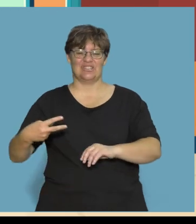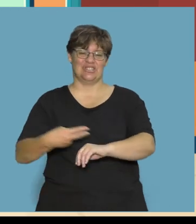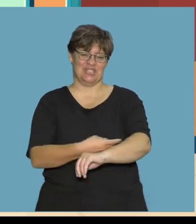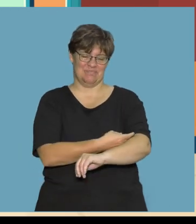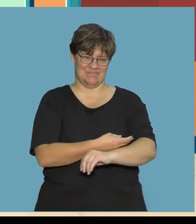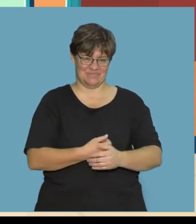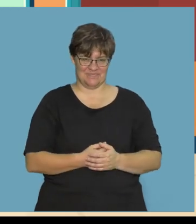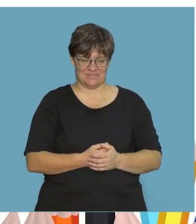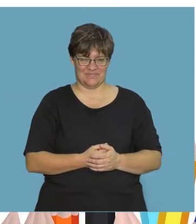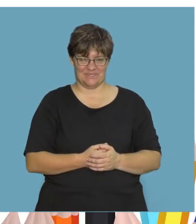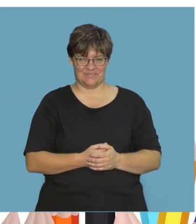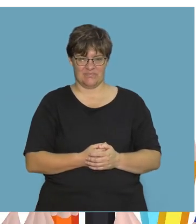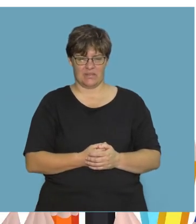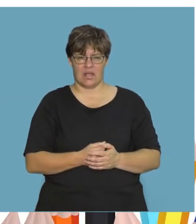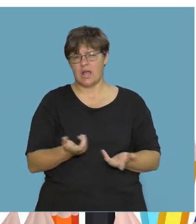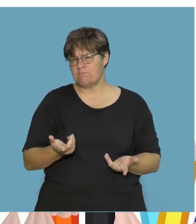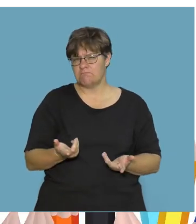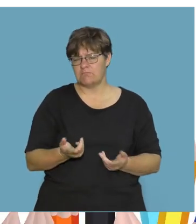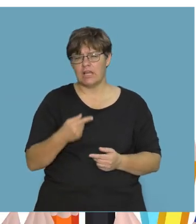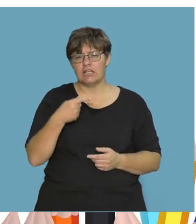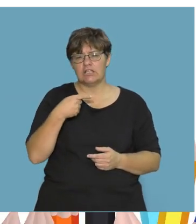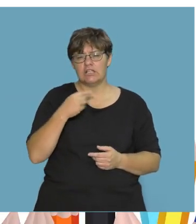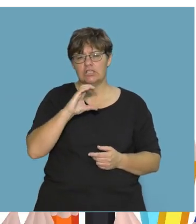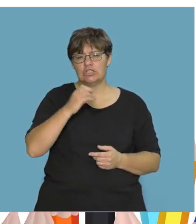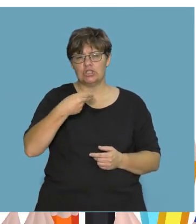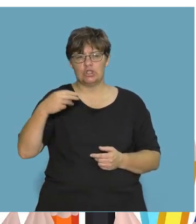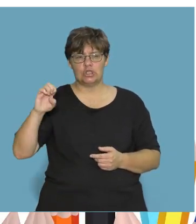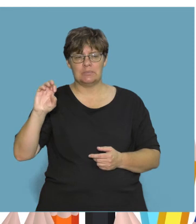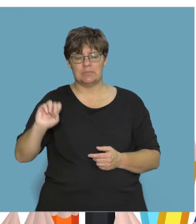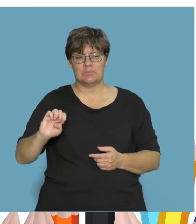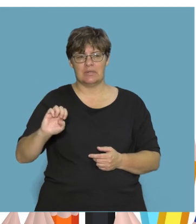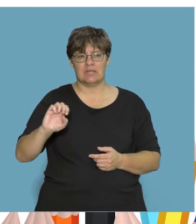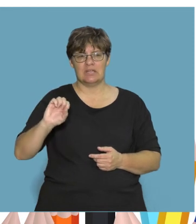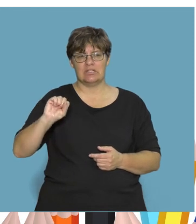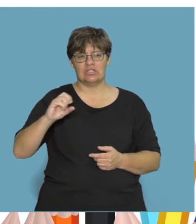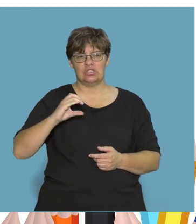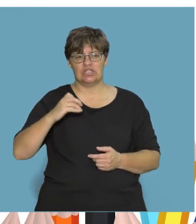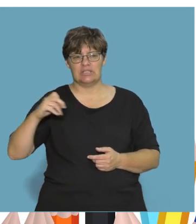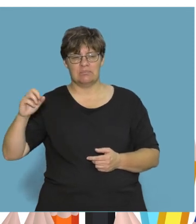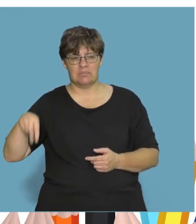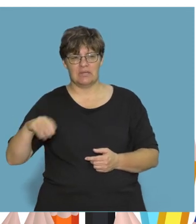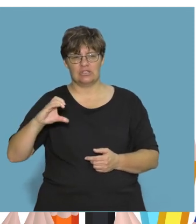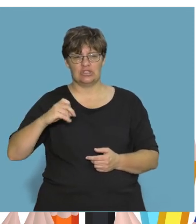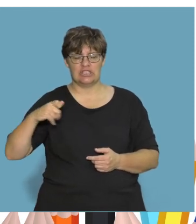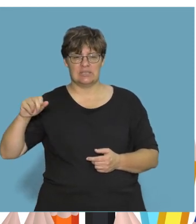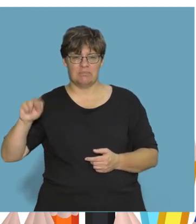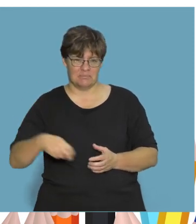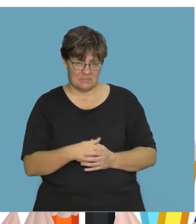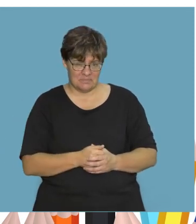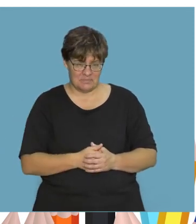A sheep! And what about cheep cheep cheep? Baaah!